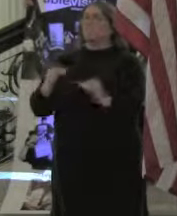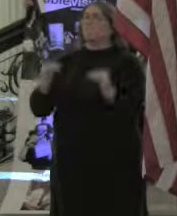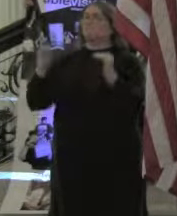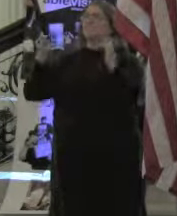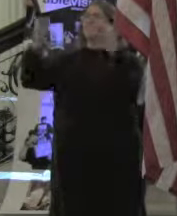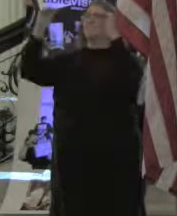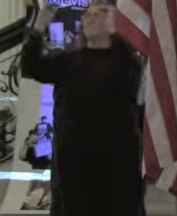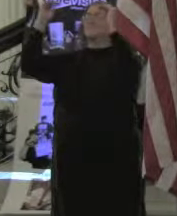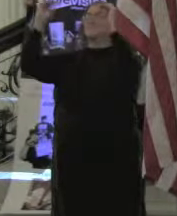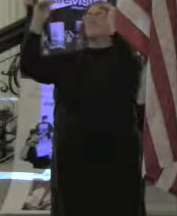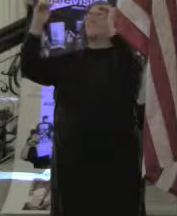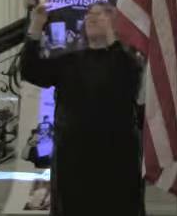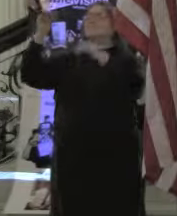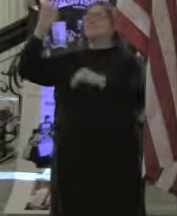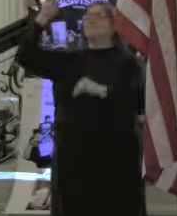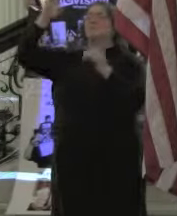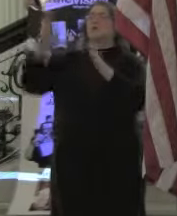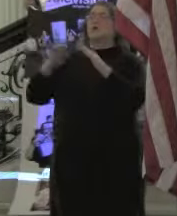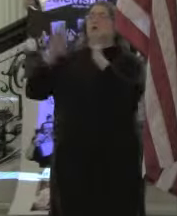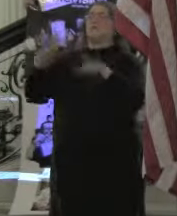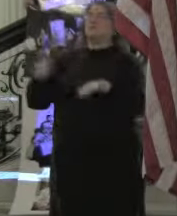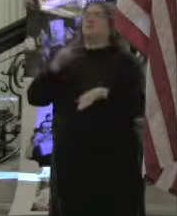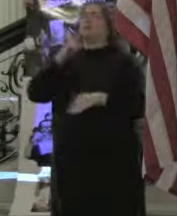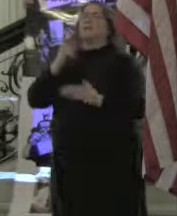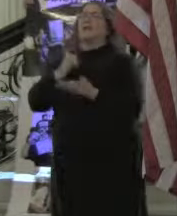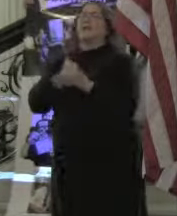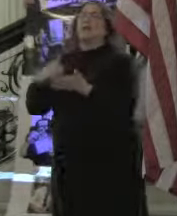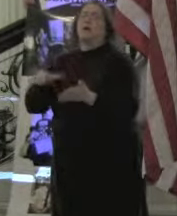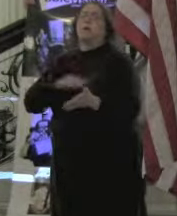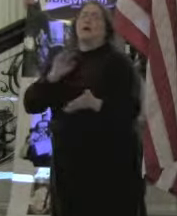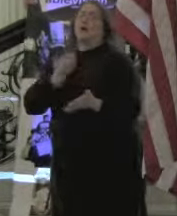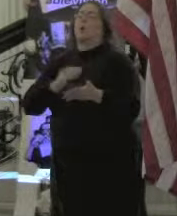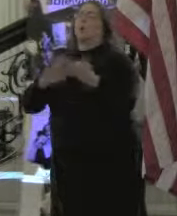tremendously helpful to our community. So thank you very much, Bob.